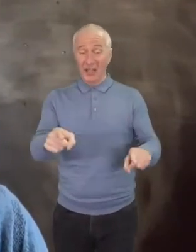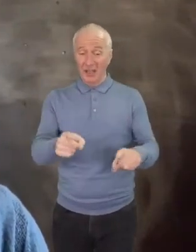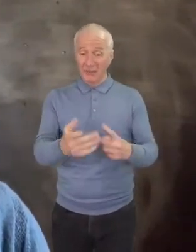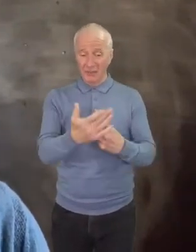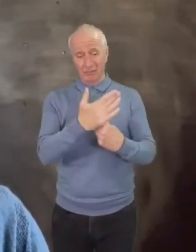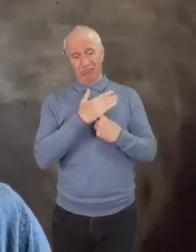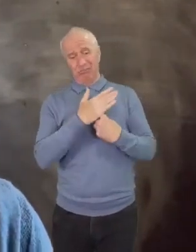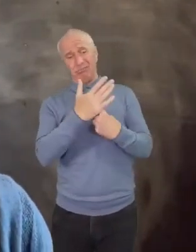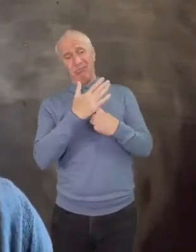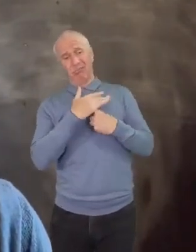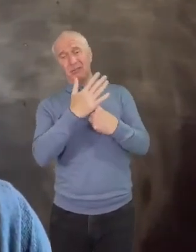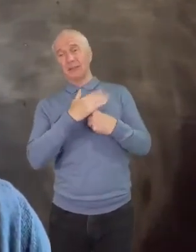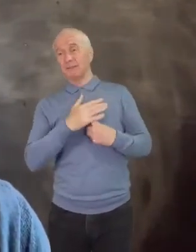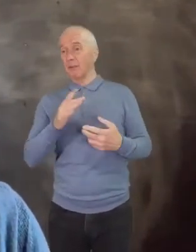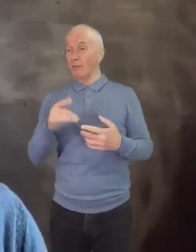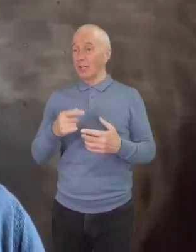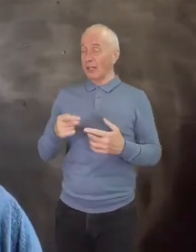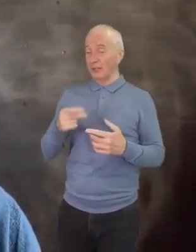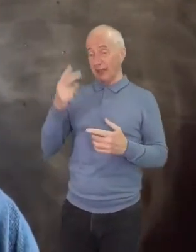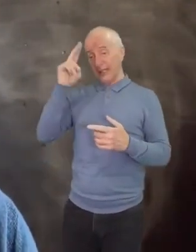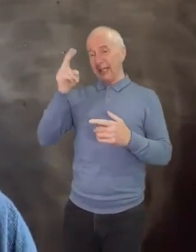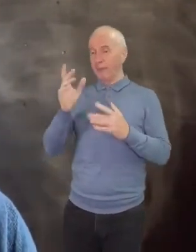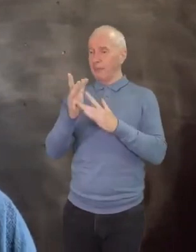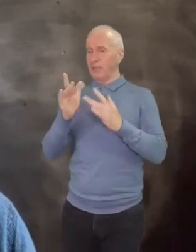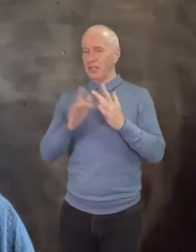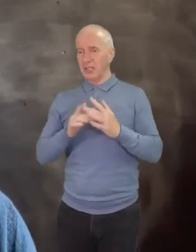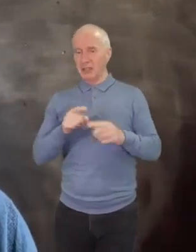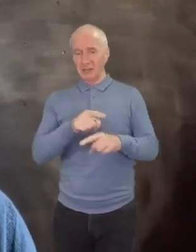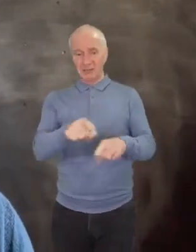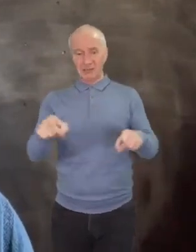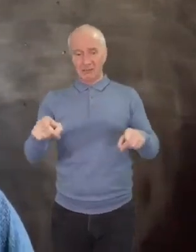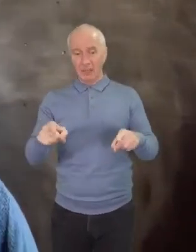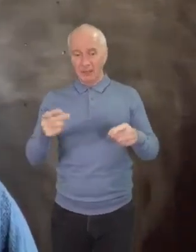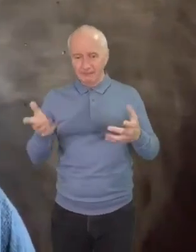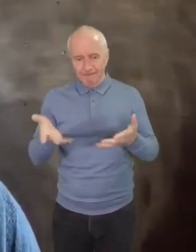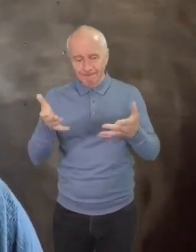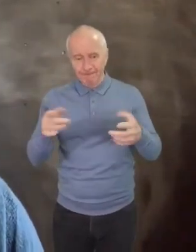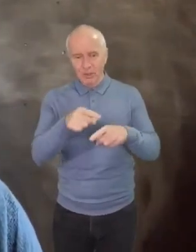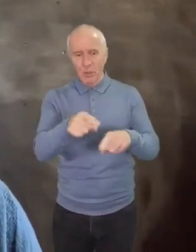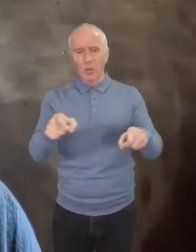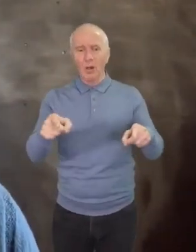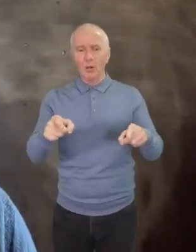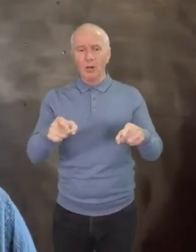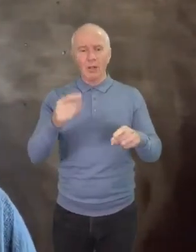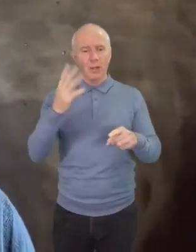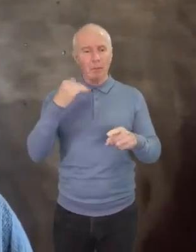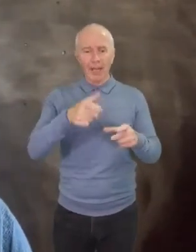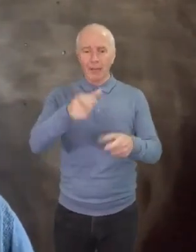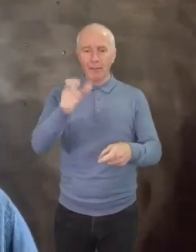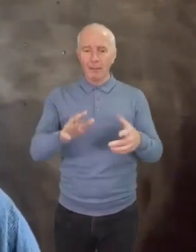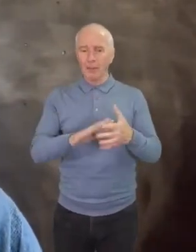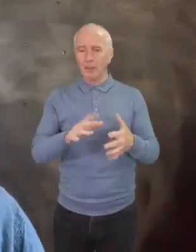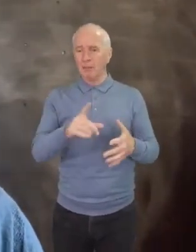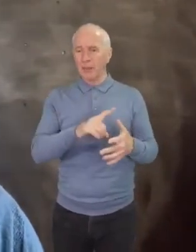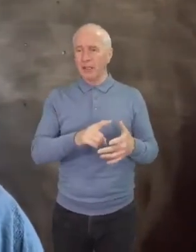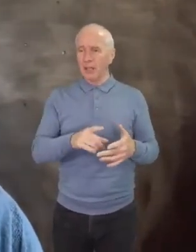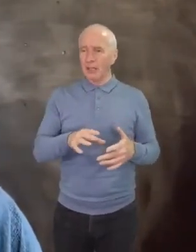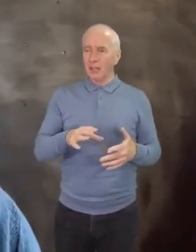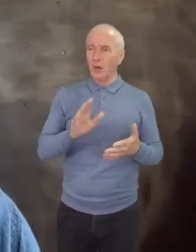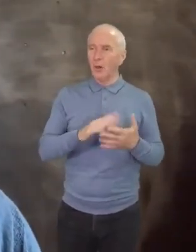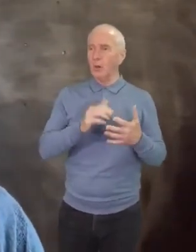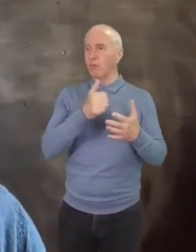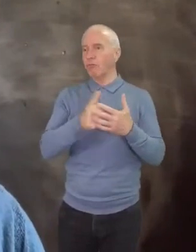evoked like an opiate to cause black people to acquiesce in the evil of regular